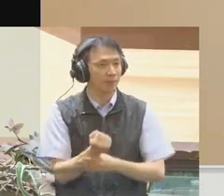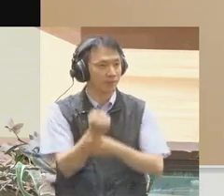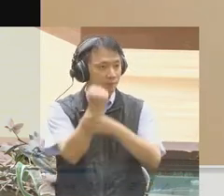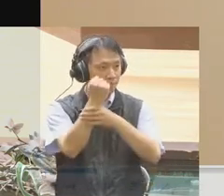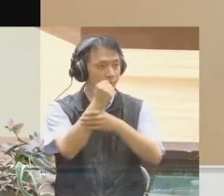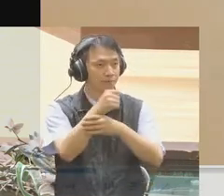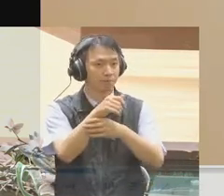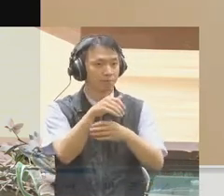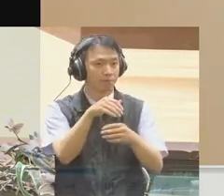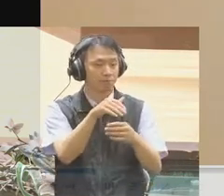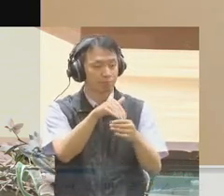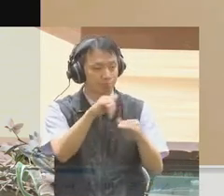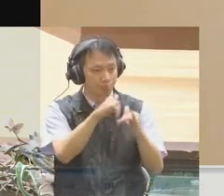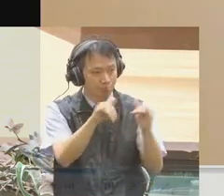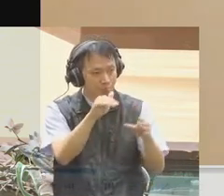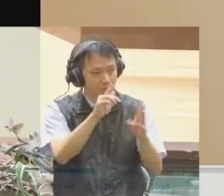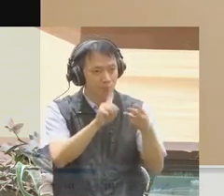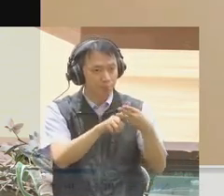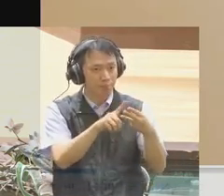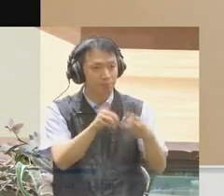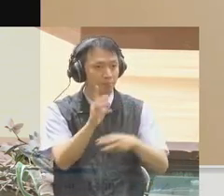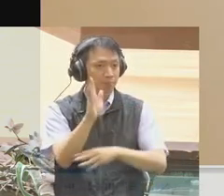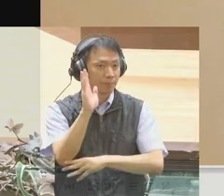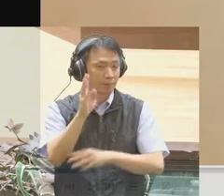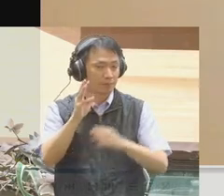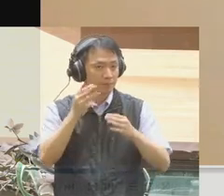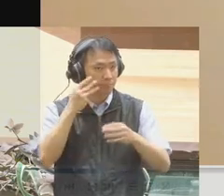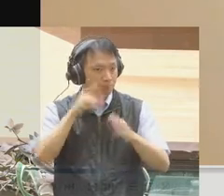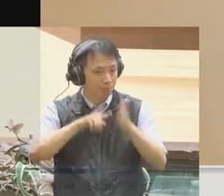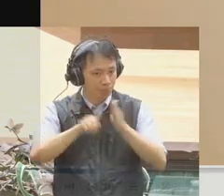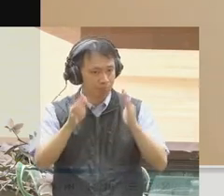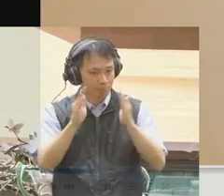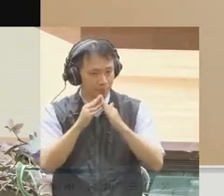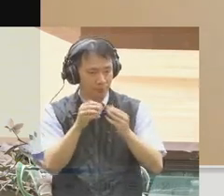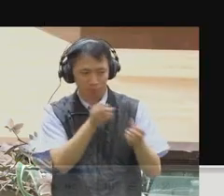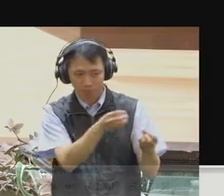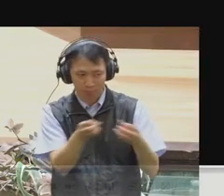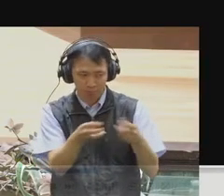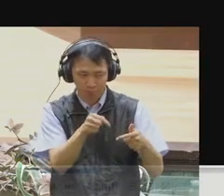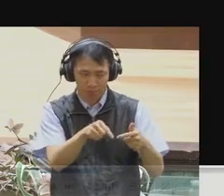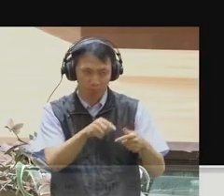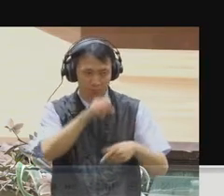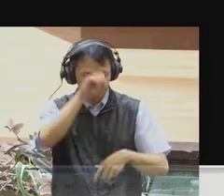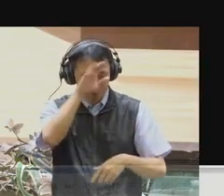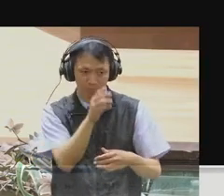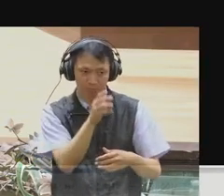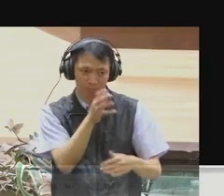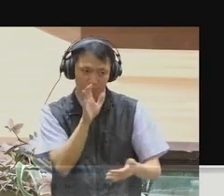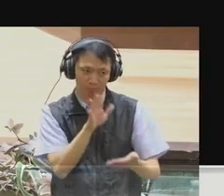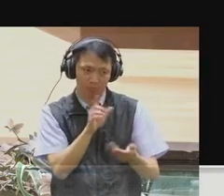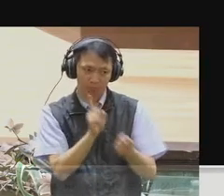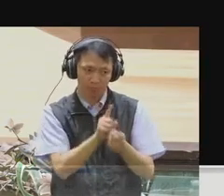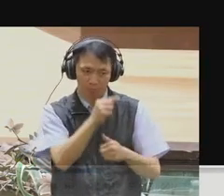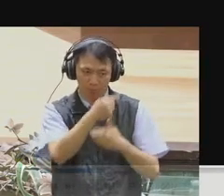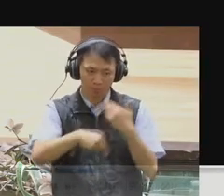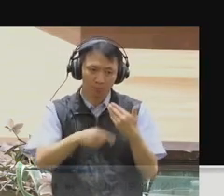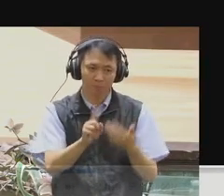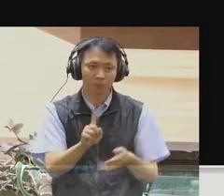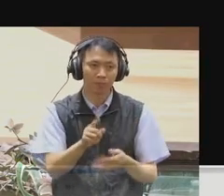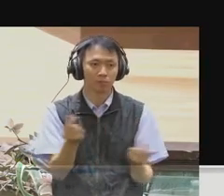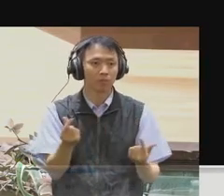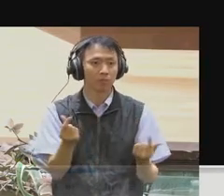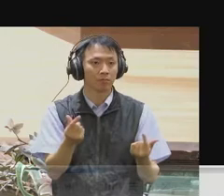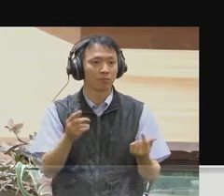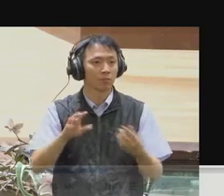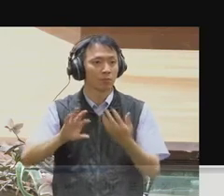of the social body. Aristotle wrote about them in politics, Plato and the Republic. They were part of the justification for national government in the United